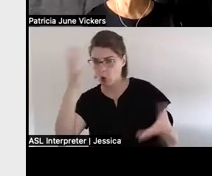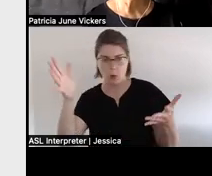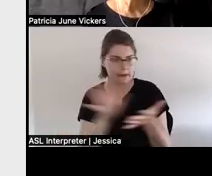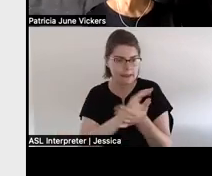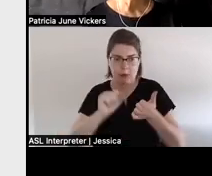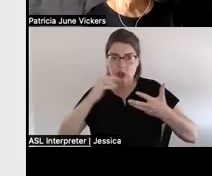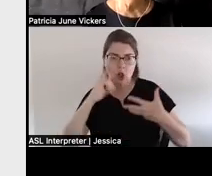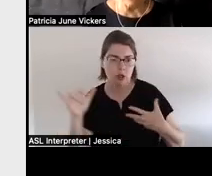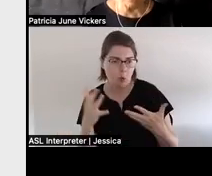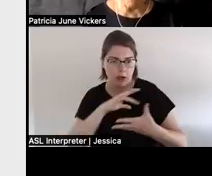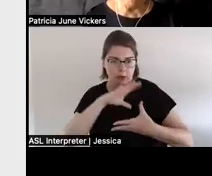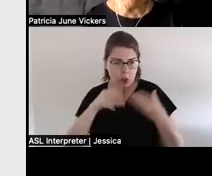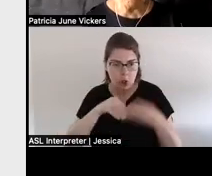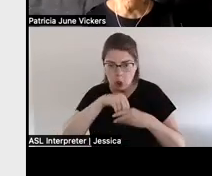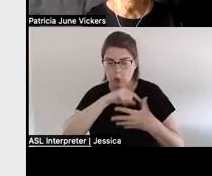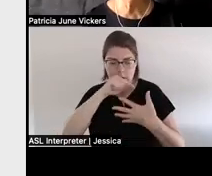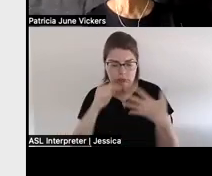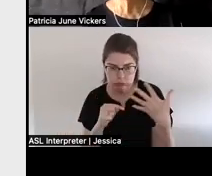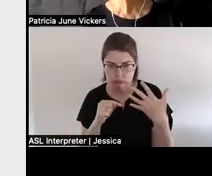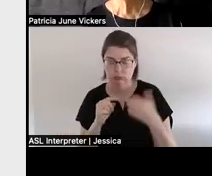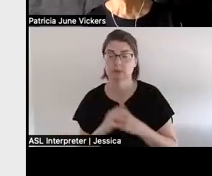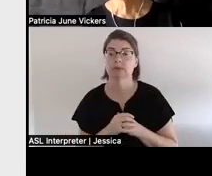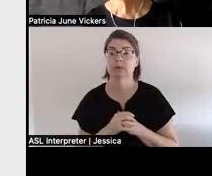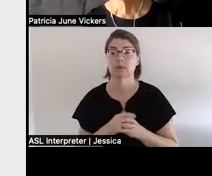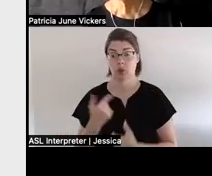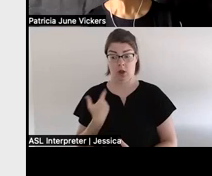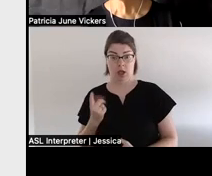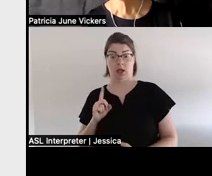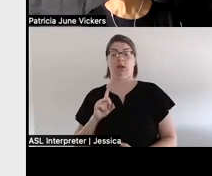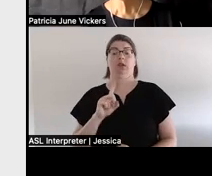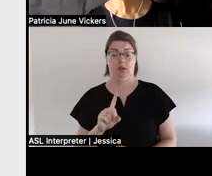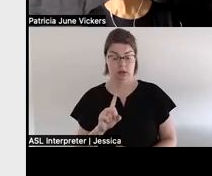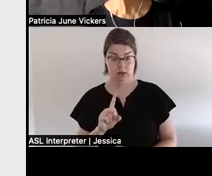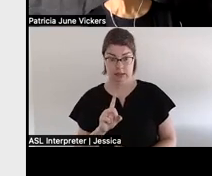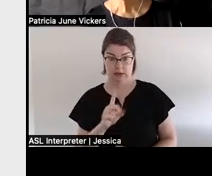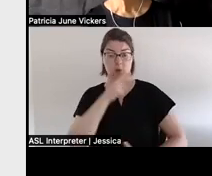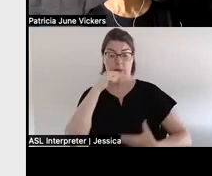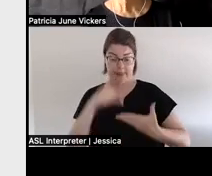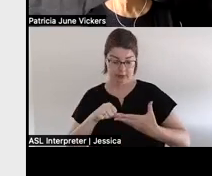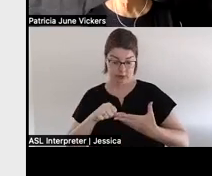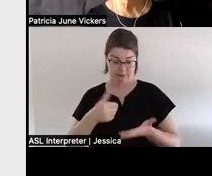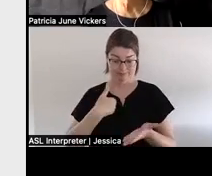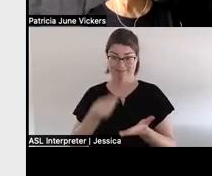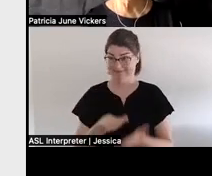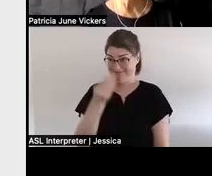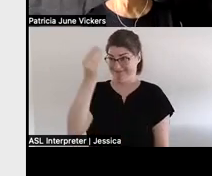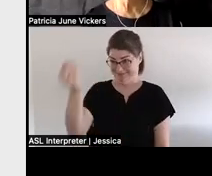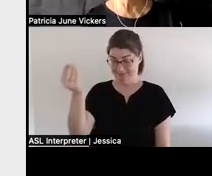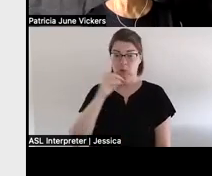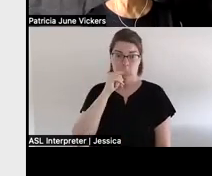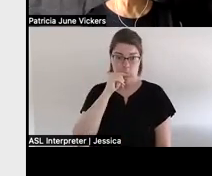so um i went and i delivered delivered a letter to the